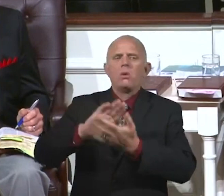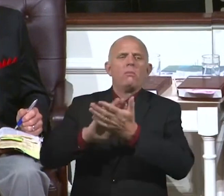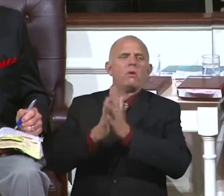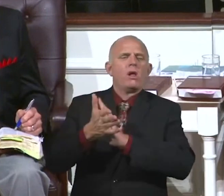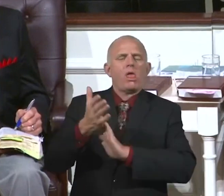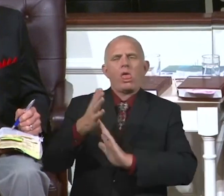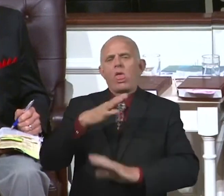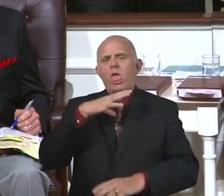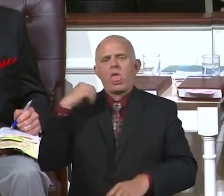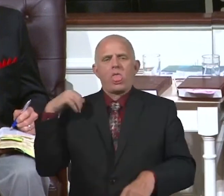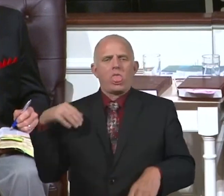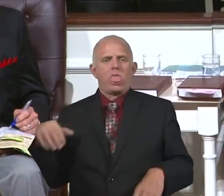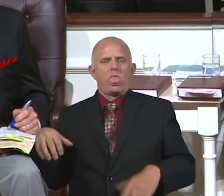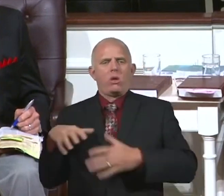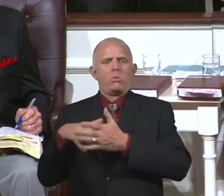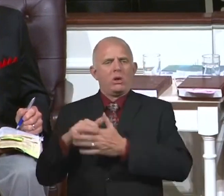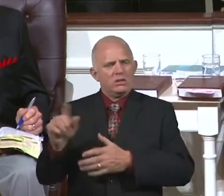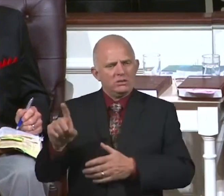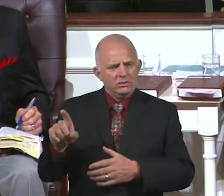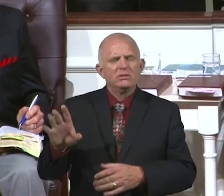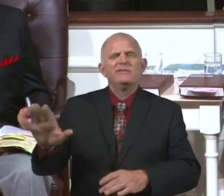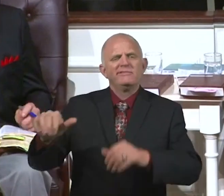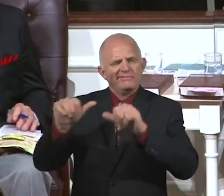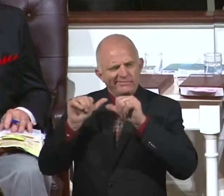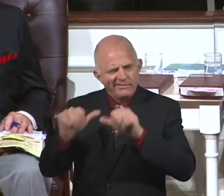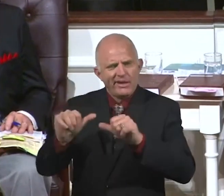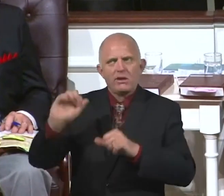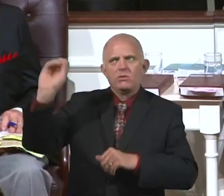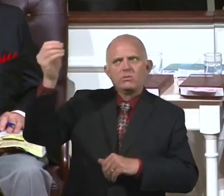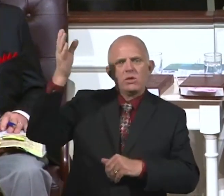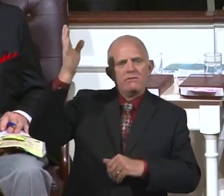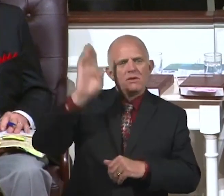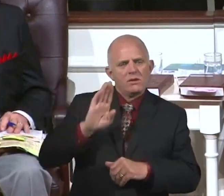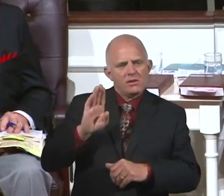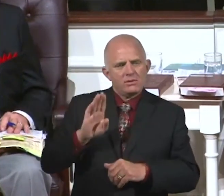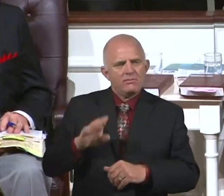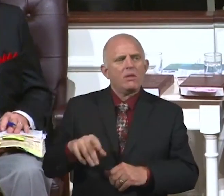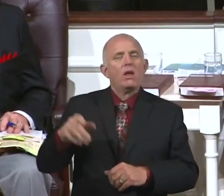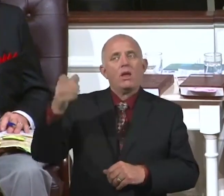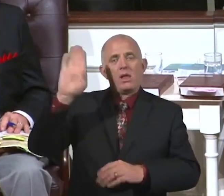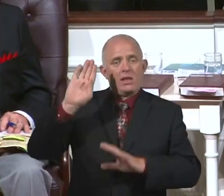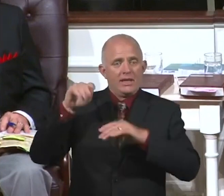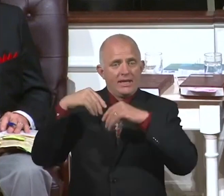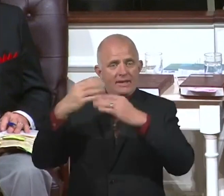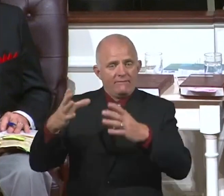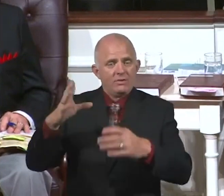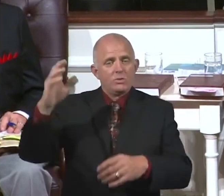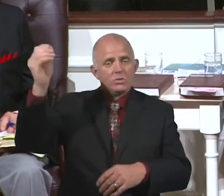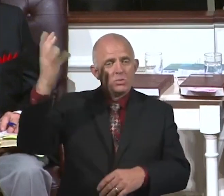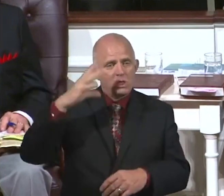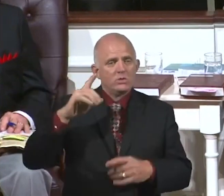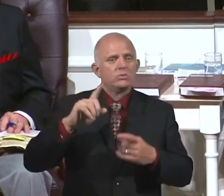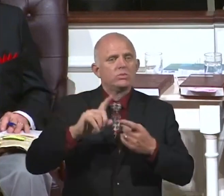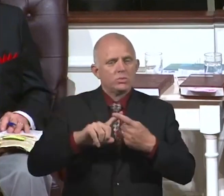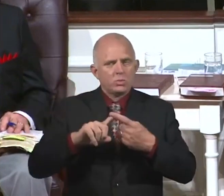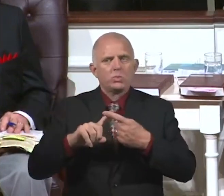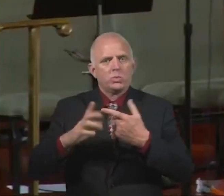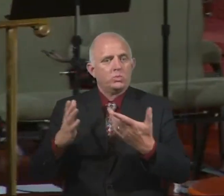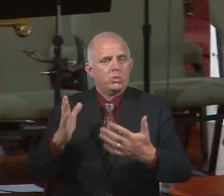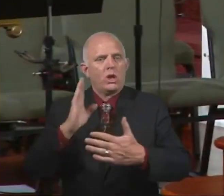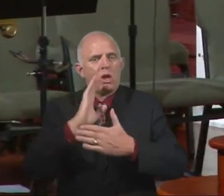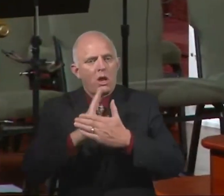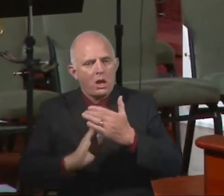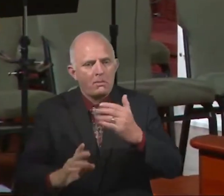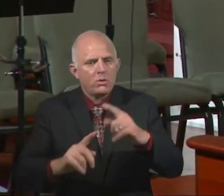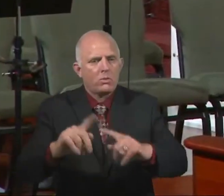God. By the way, he giveth grace to the humble. Be humble enough to accept God's help to help you. Be